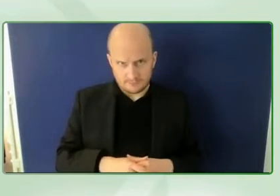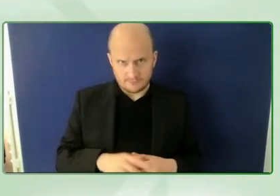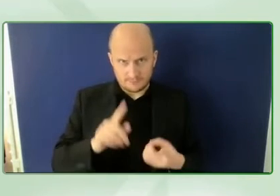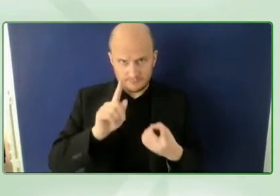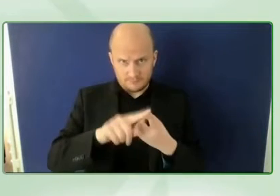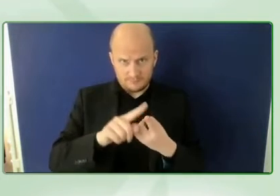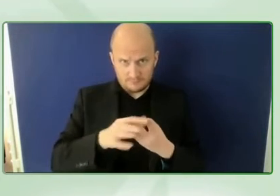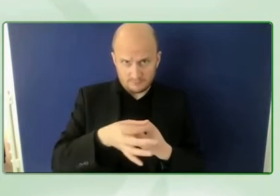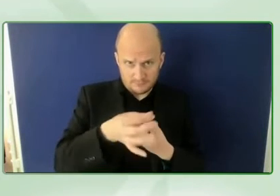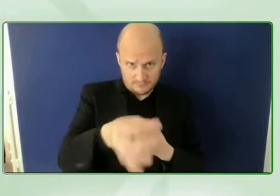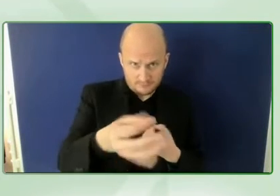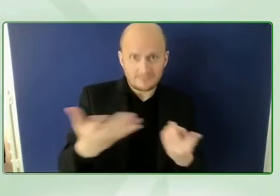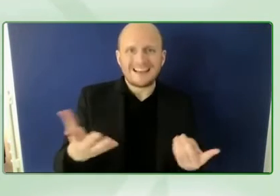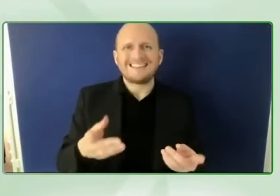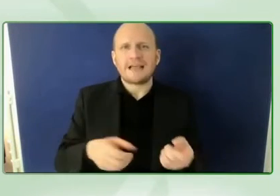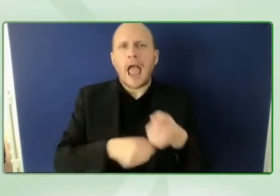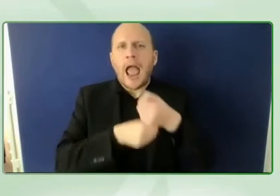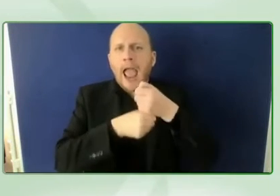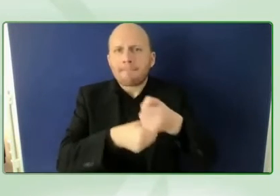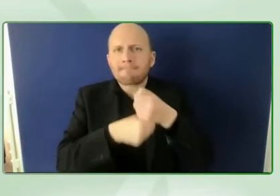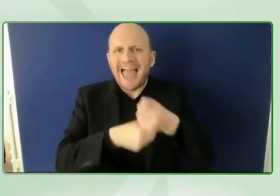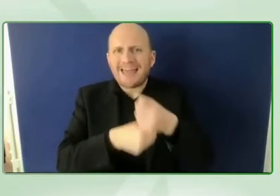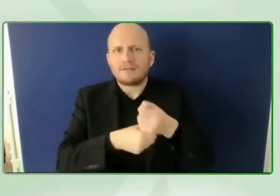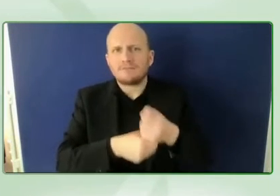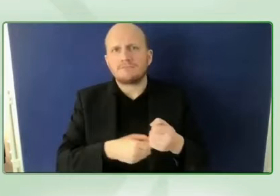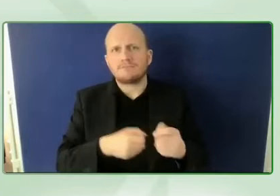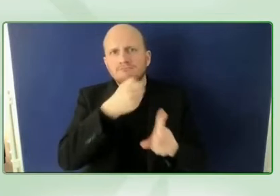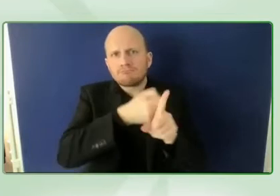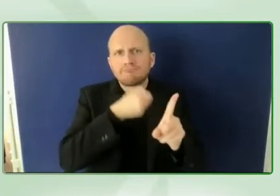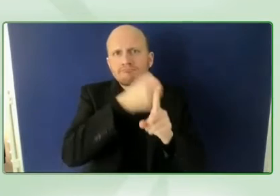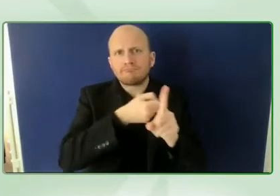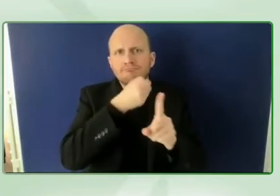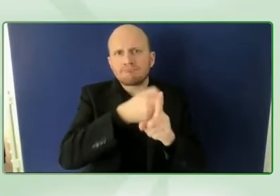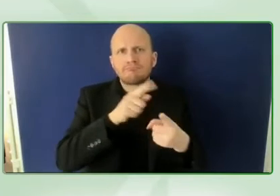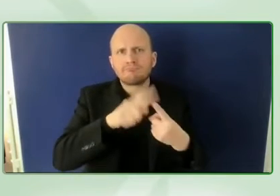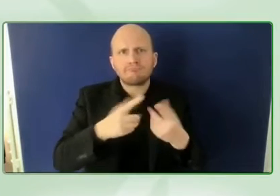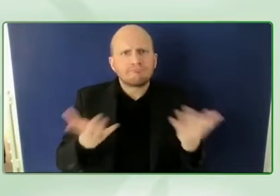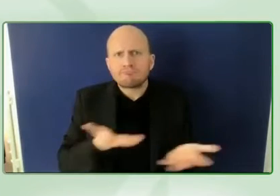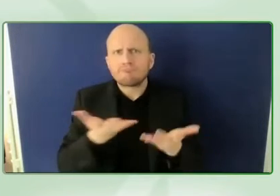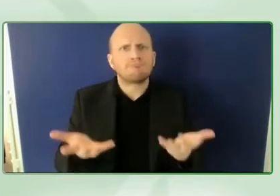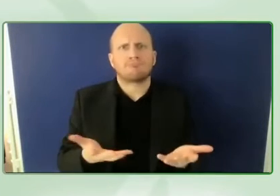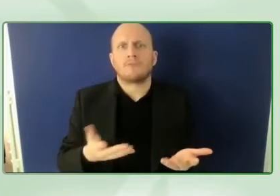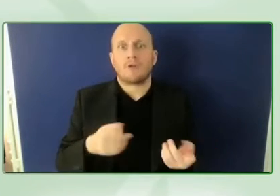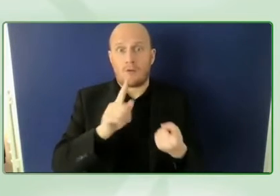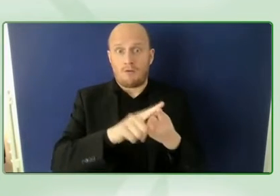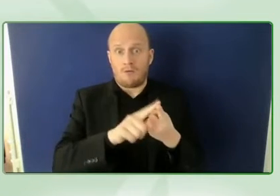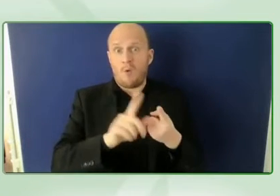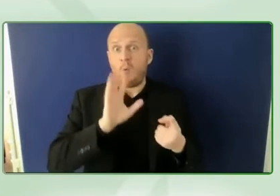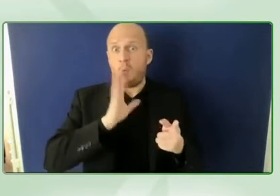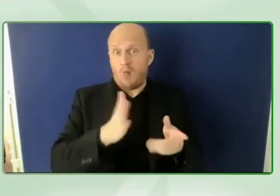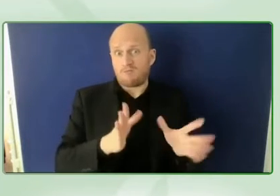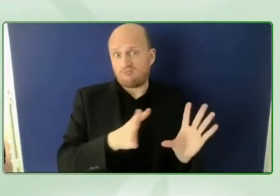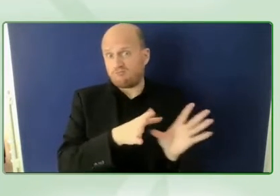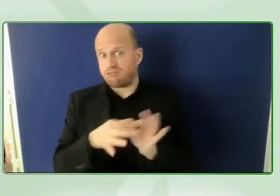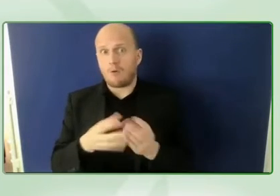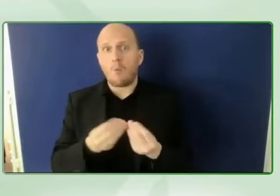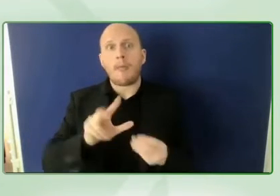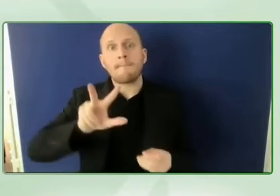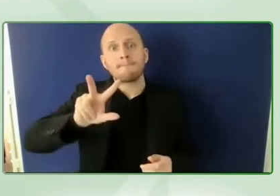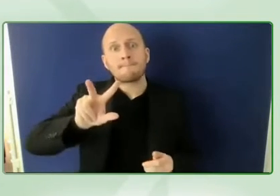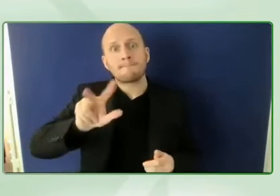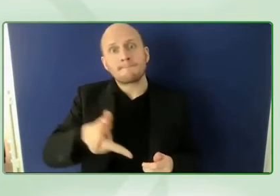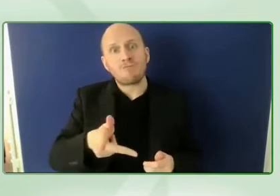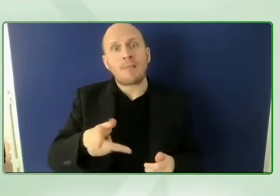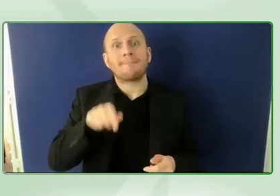campaigning arm and we will uh initiate campaigns aligned with the paralympic games in in in paris in 2024